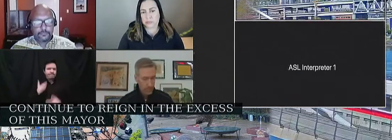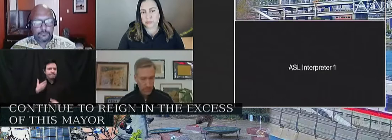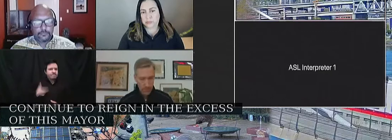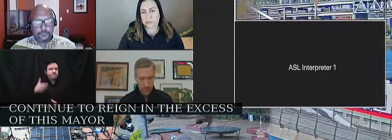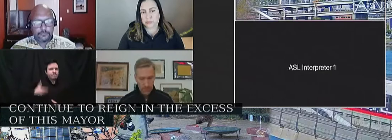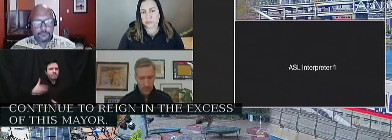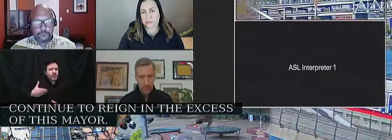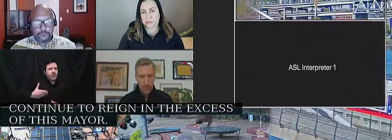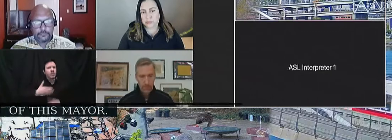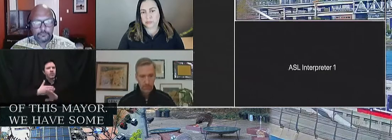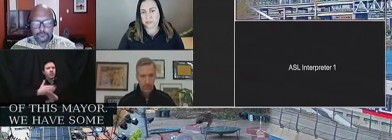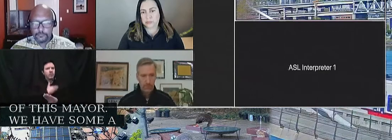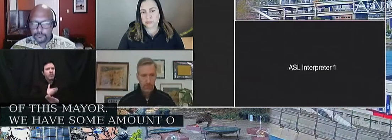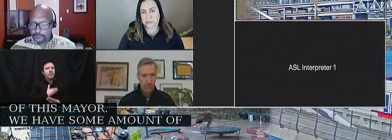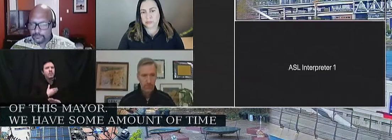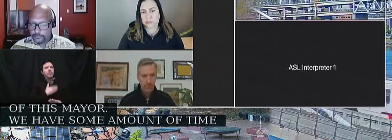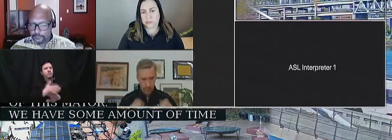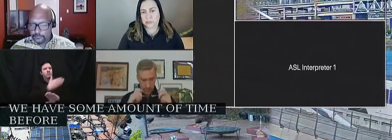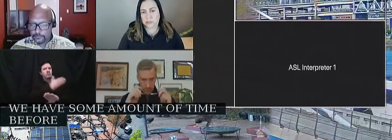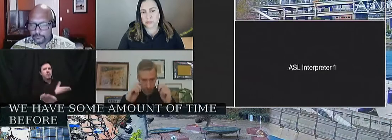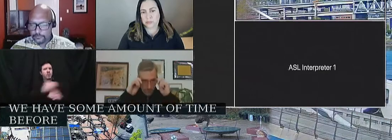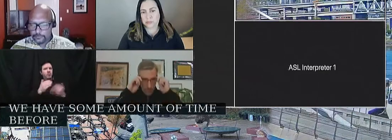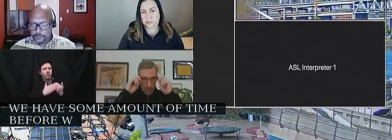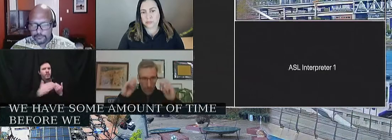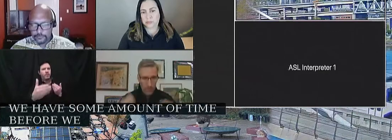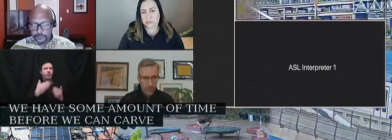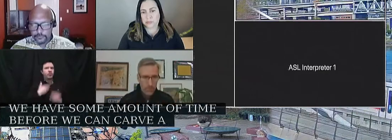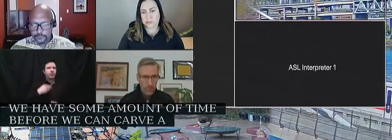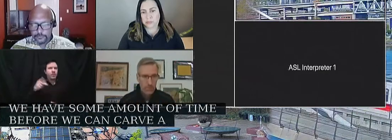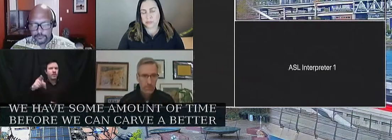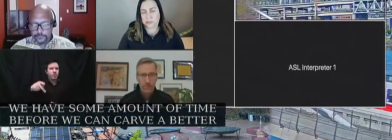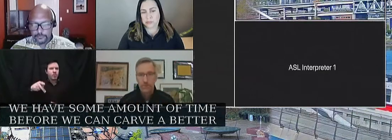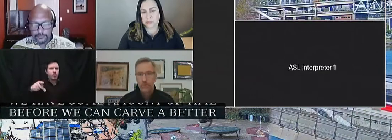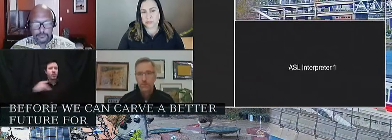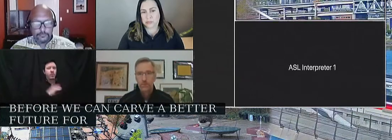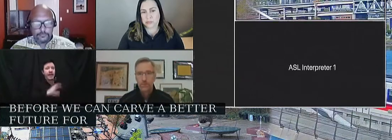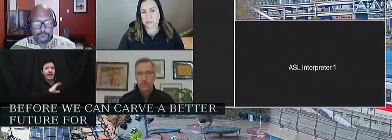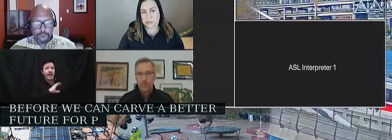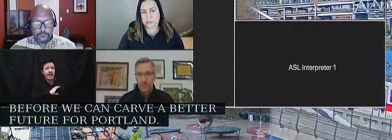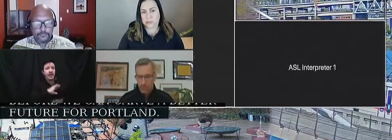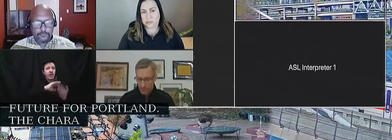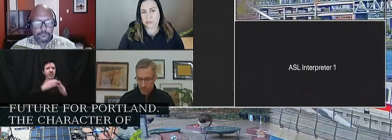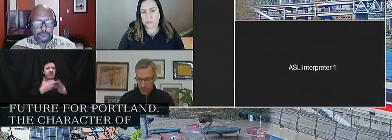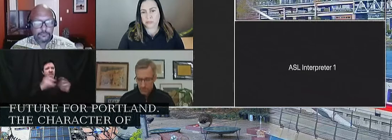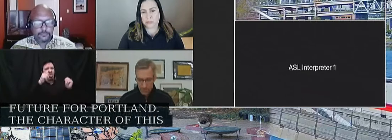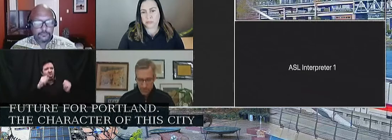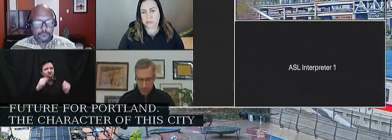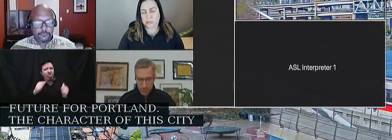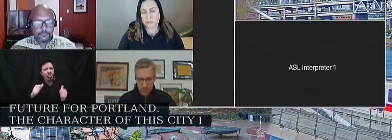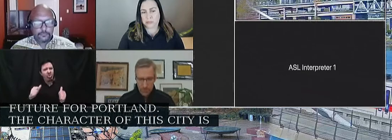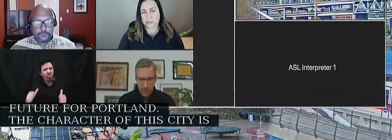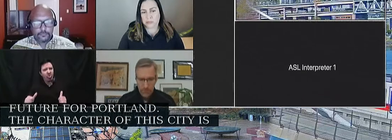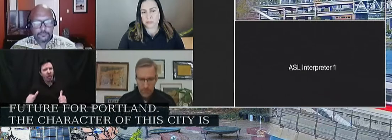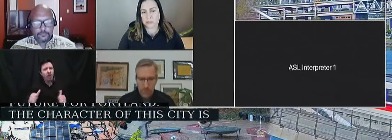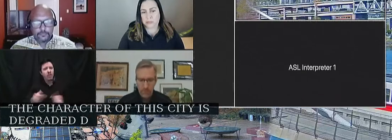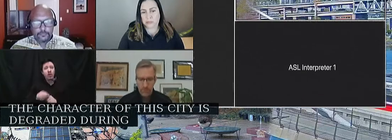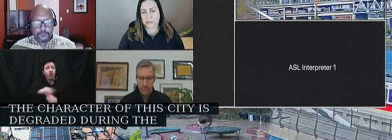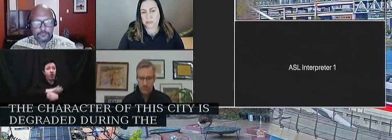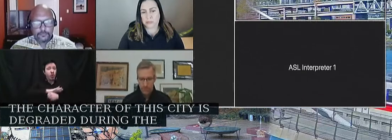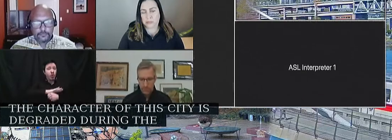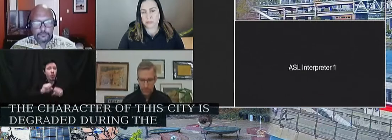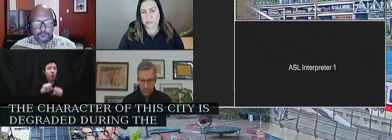carve a better future for Portland. The character of the city is degraded during the COVID pandemic